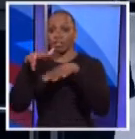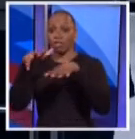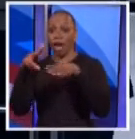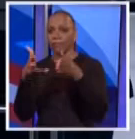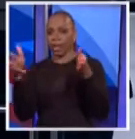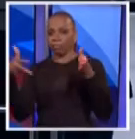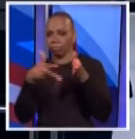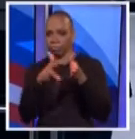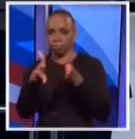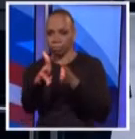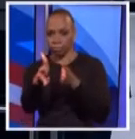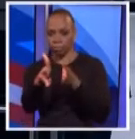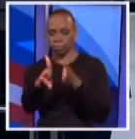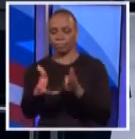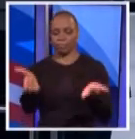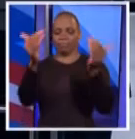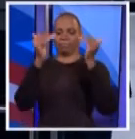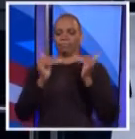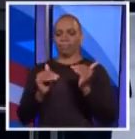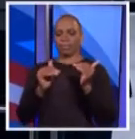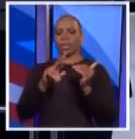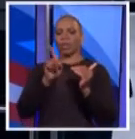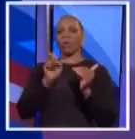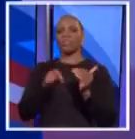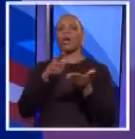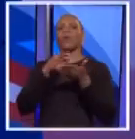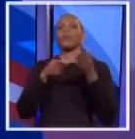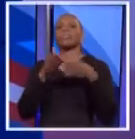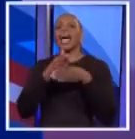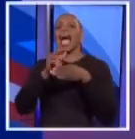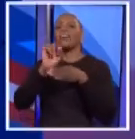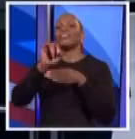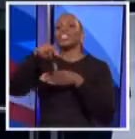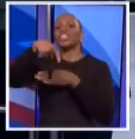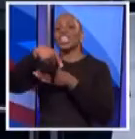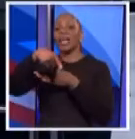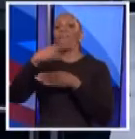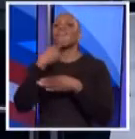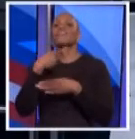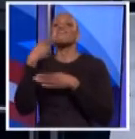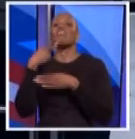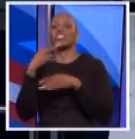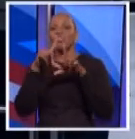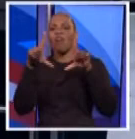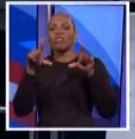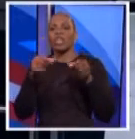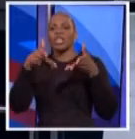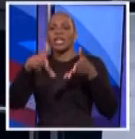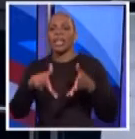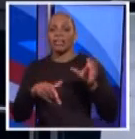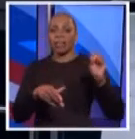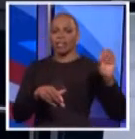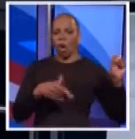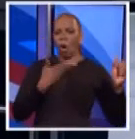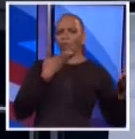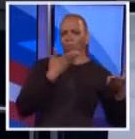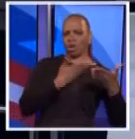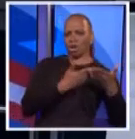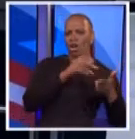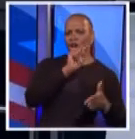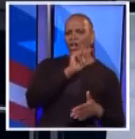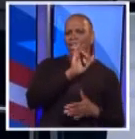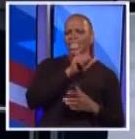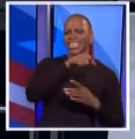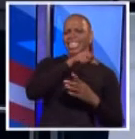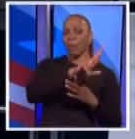way to handle traffic. Next question. What's the average tip you leave on a restaurant check, Mr. Stringer? I'm a very good tipper depending